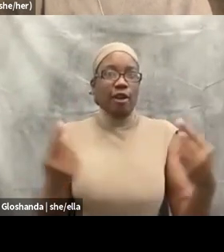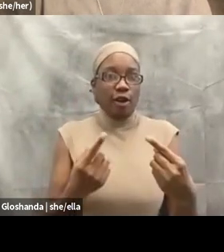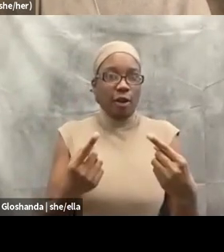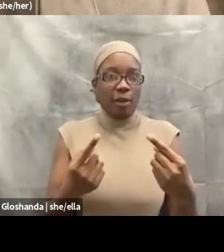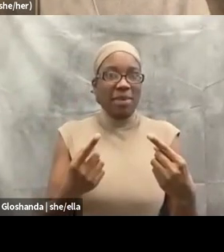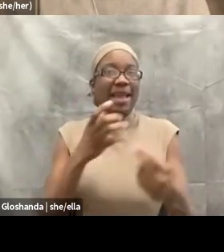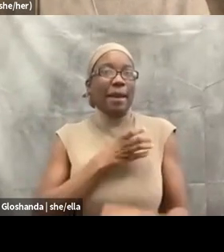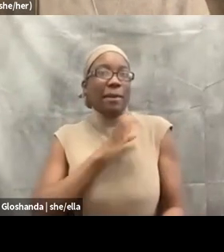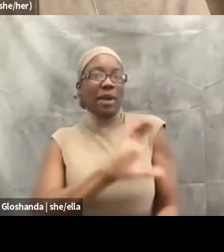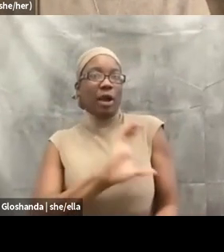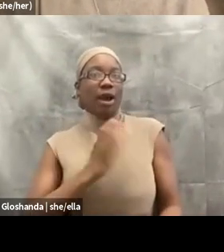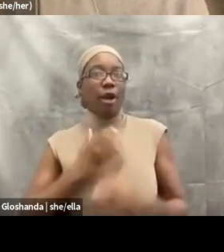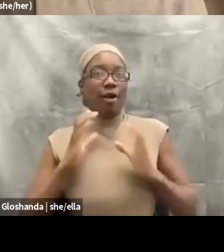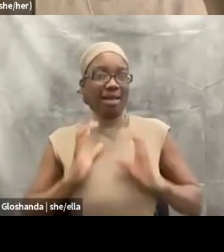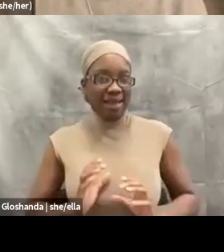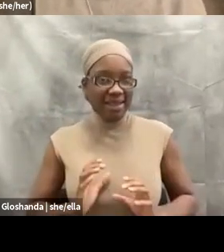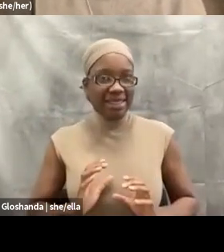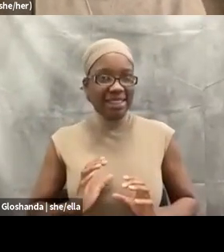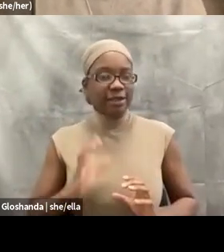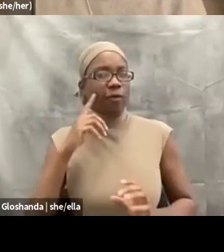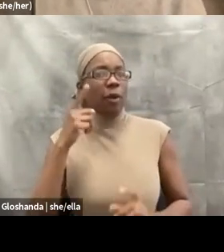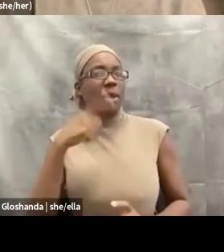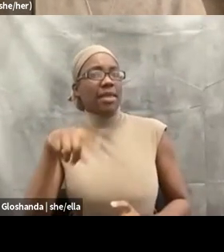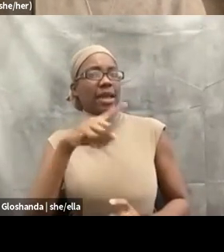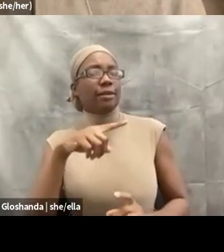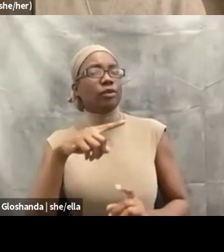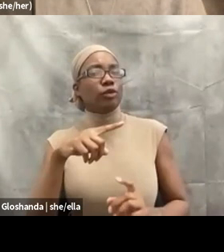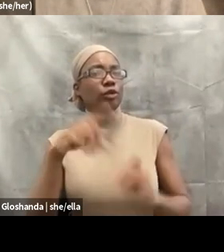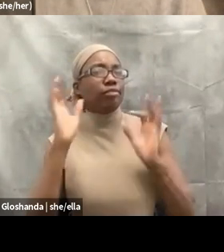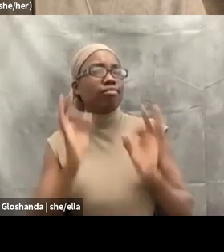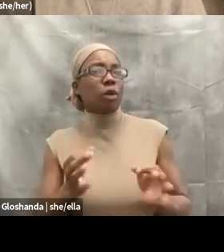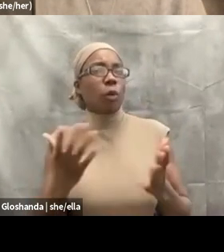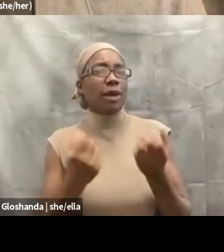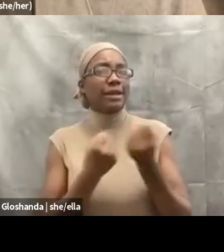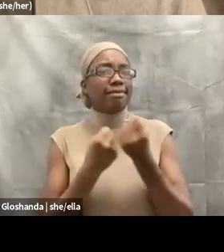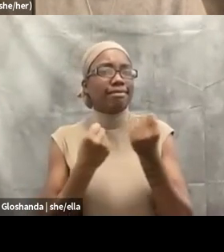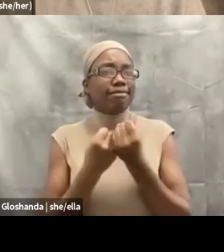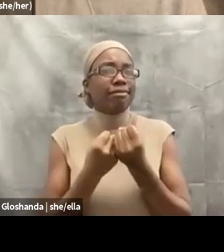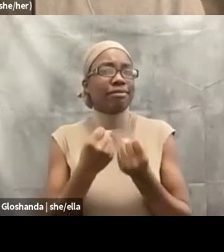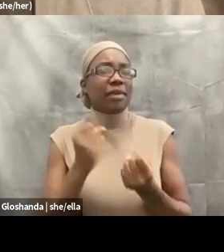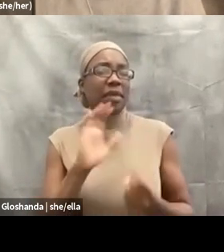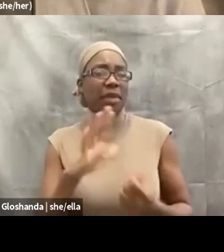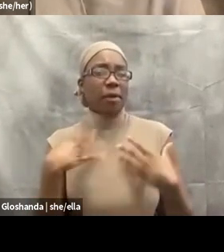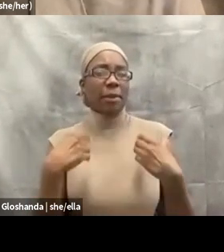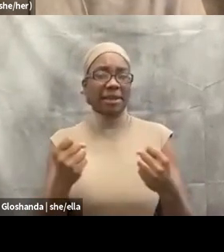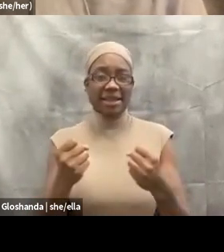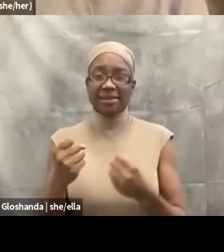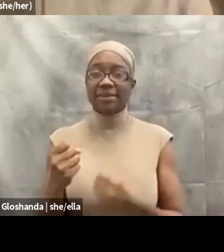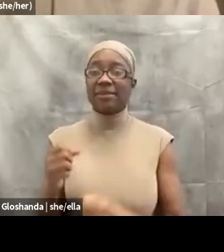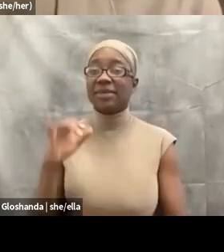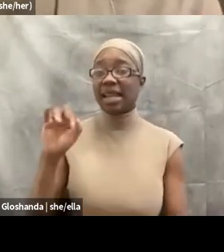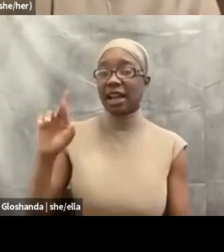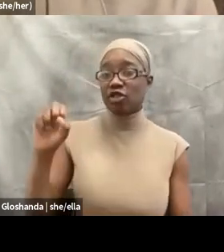Thank you, Jackie. Such a good question. Just want to preface this, there are children playing outside, so if you hear screams, no one is hurt.